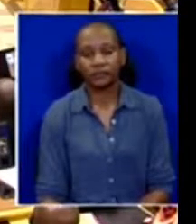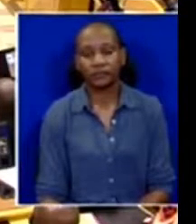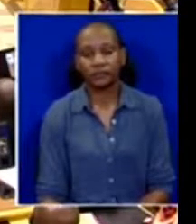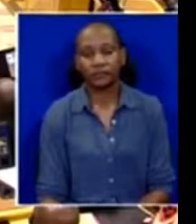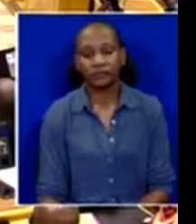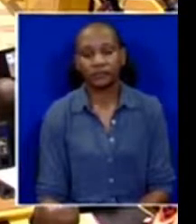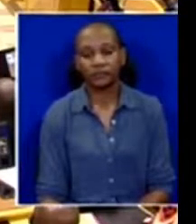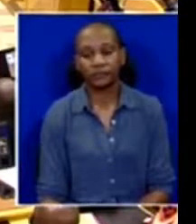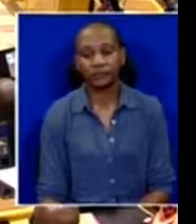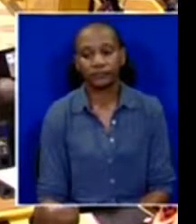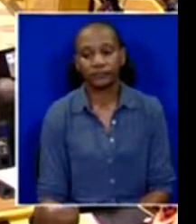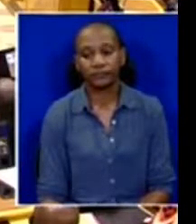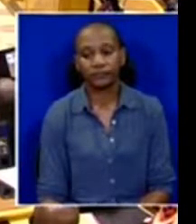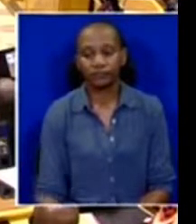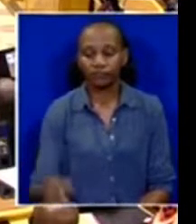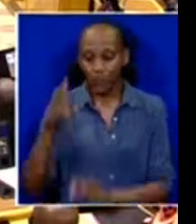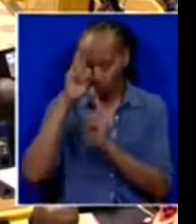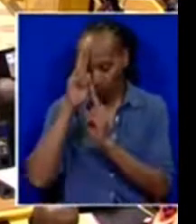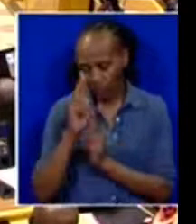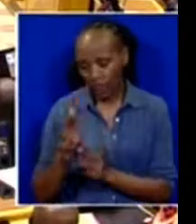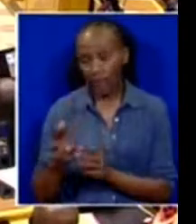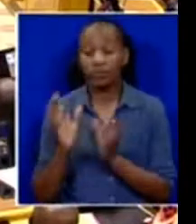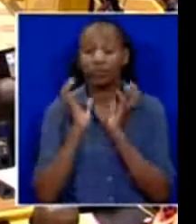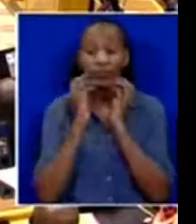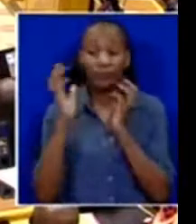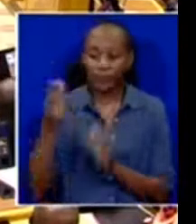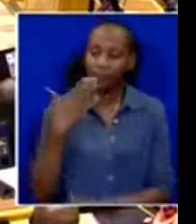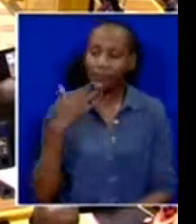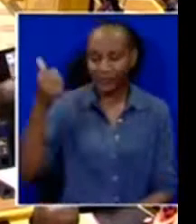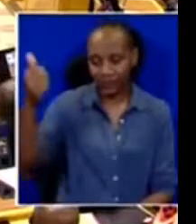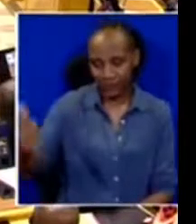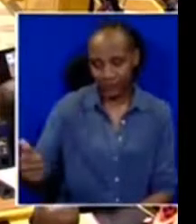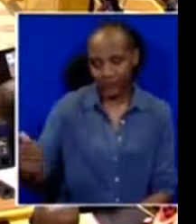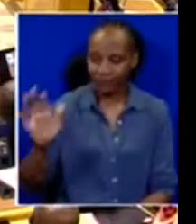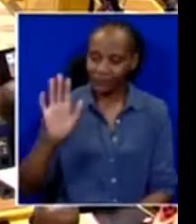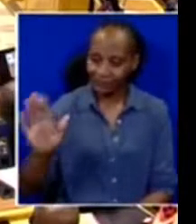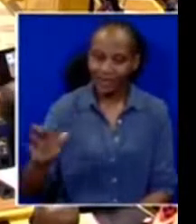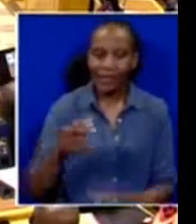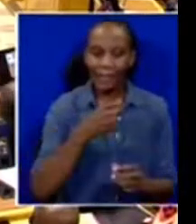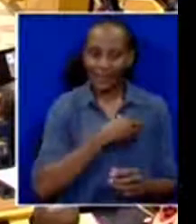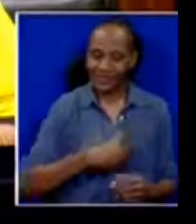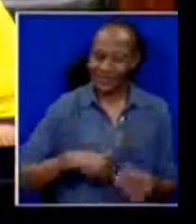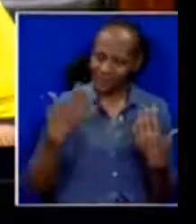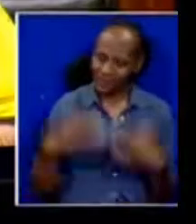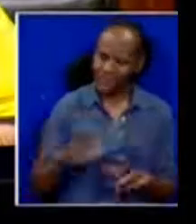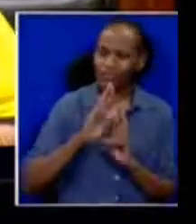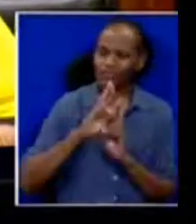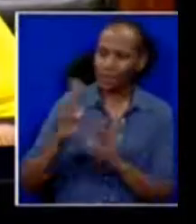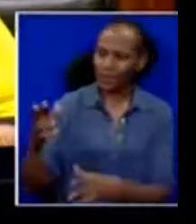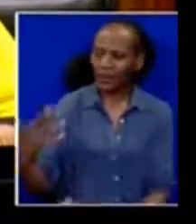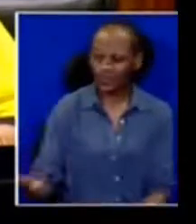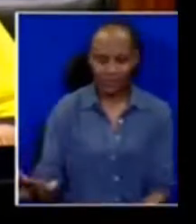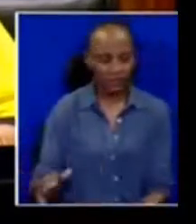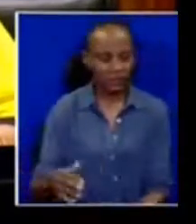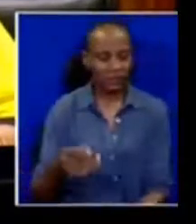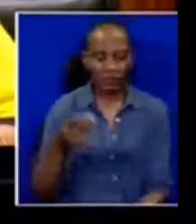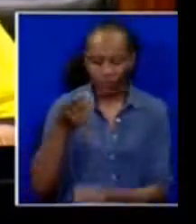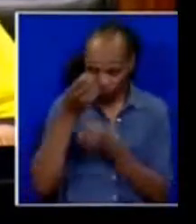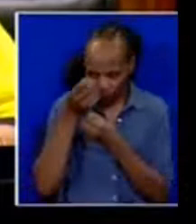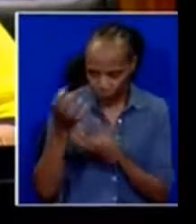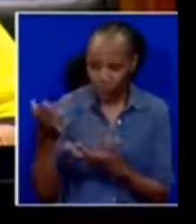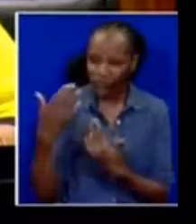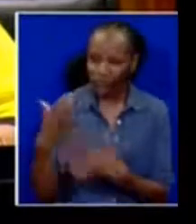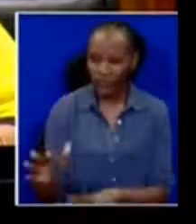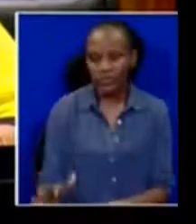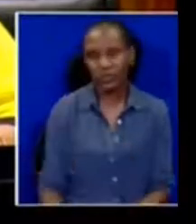which policy was he following. Honorable Malema, the President has responded to you. No, no, he says to me you will have to check you that he